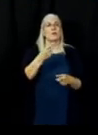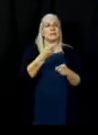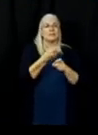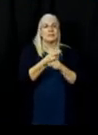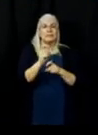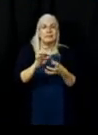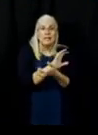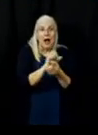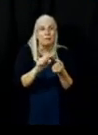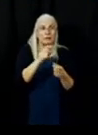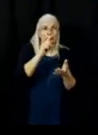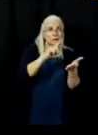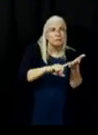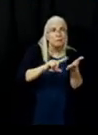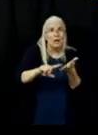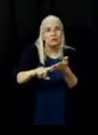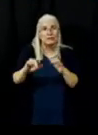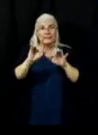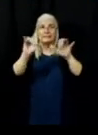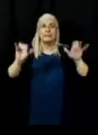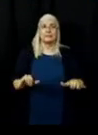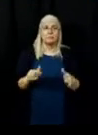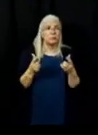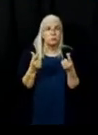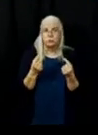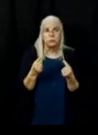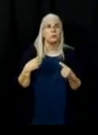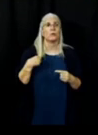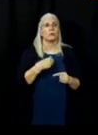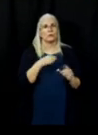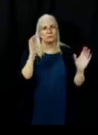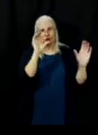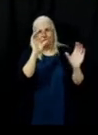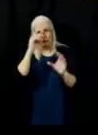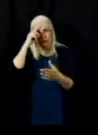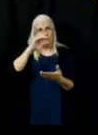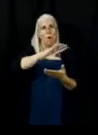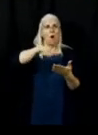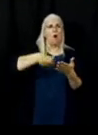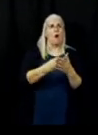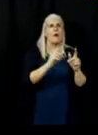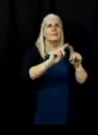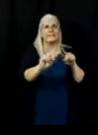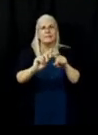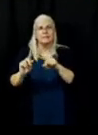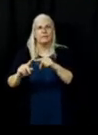to do a systematic search of all structures within the fire's perimeter.